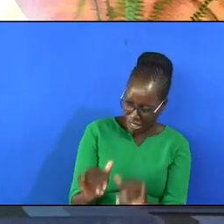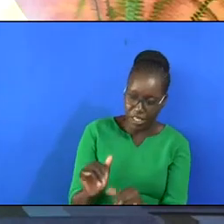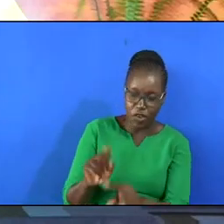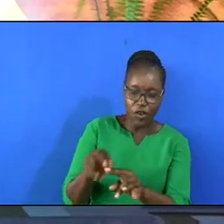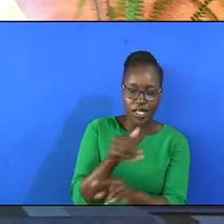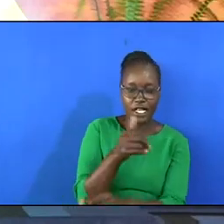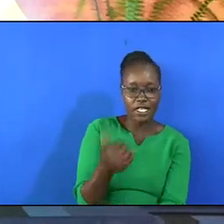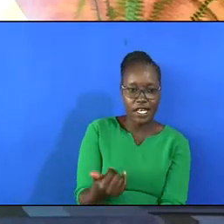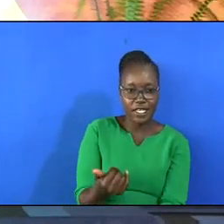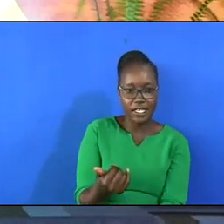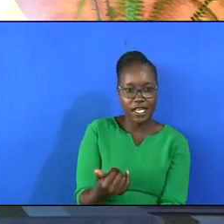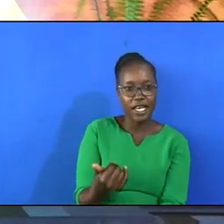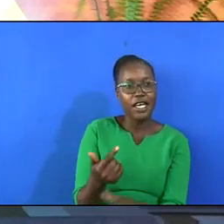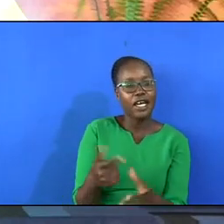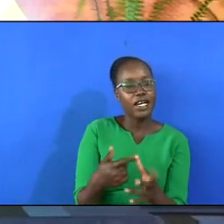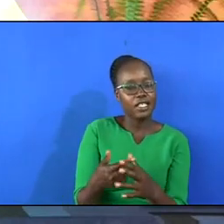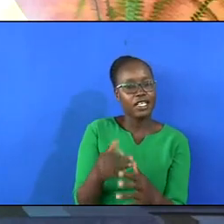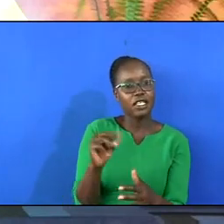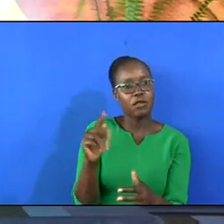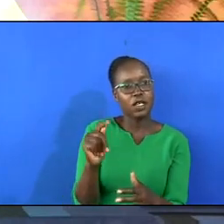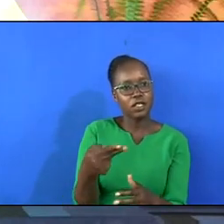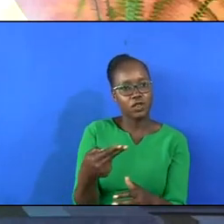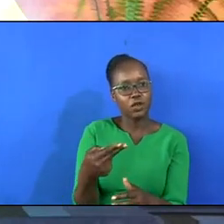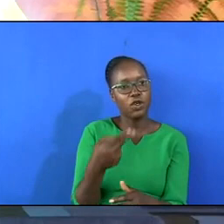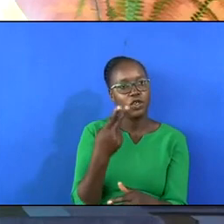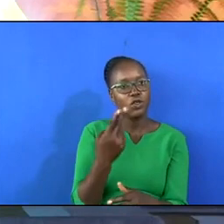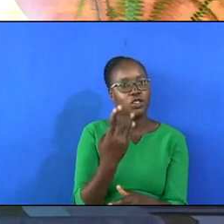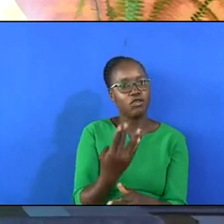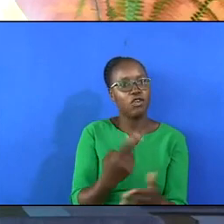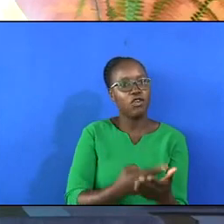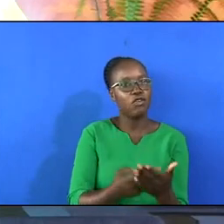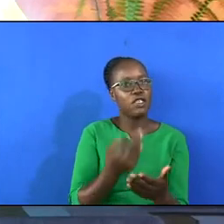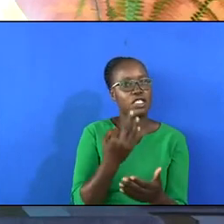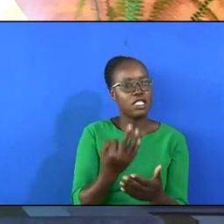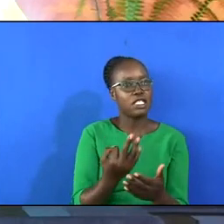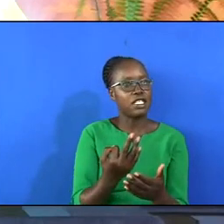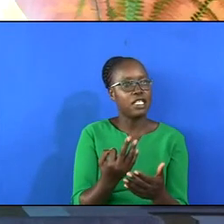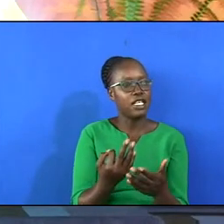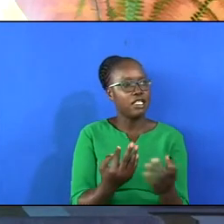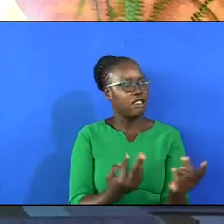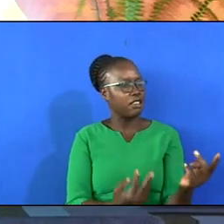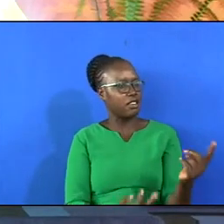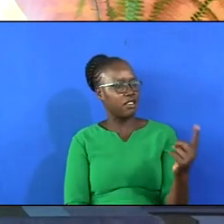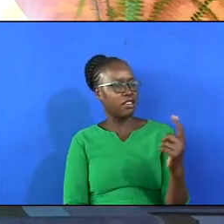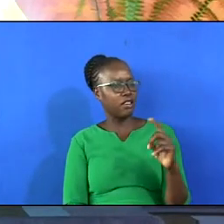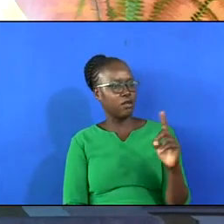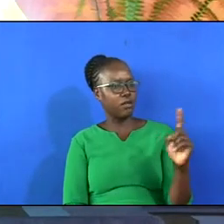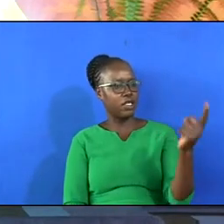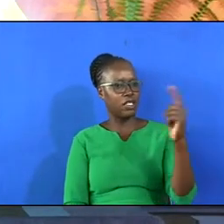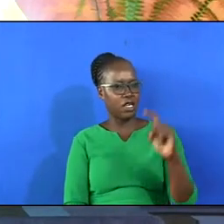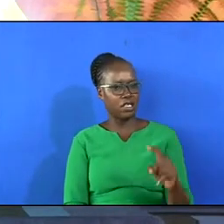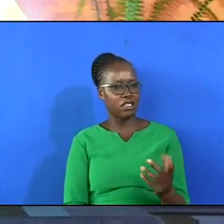And in Matthew 24, verse 3, they came secretly to him and they asked him.